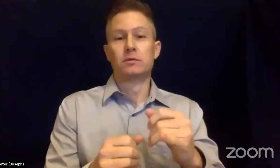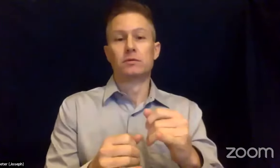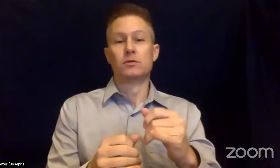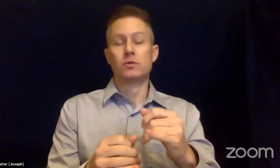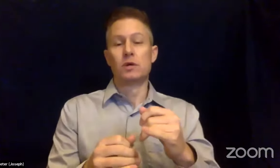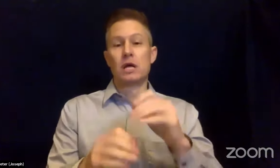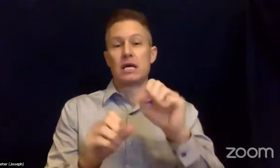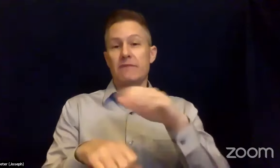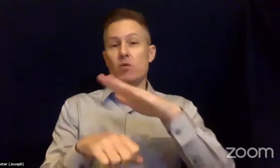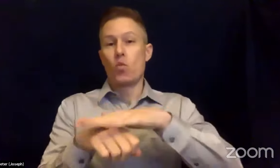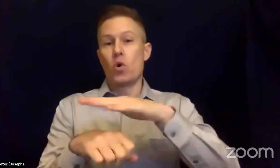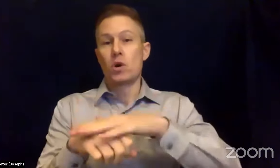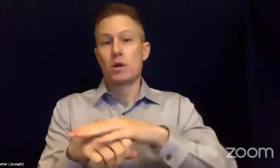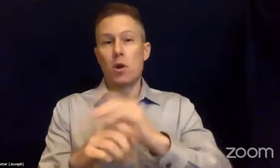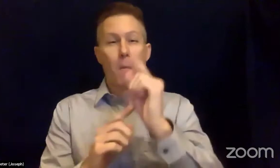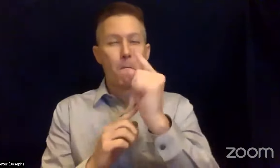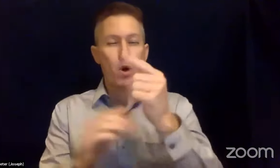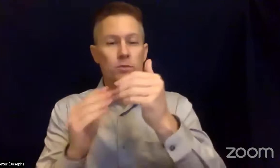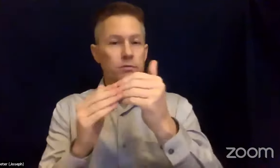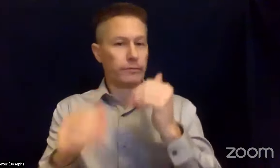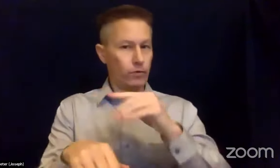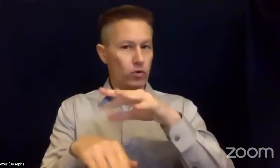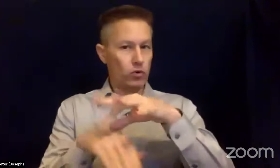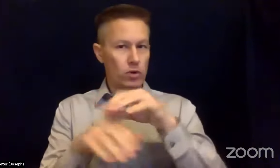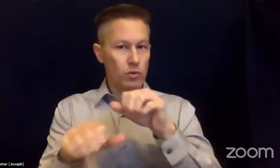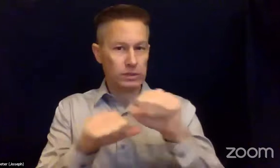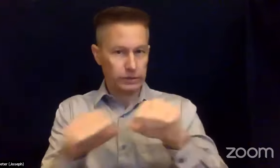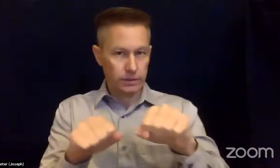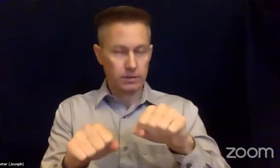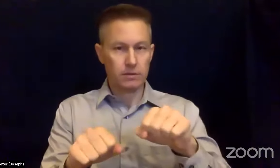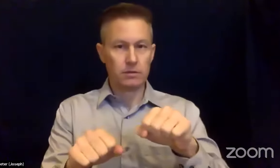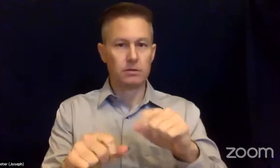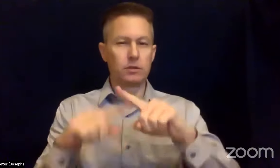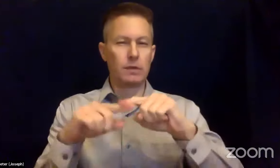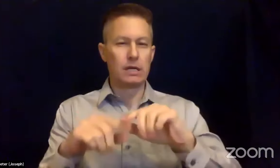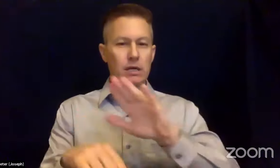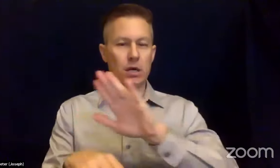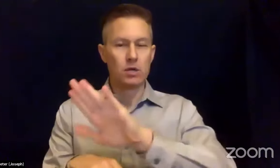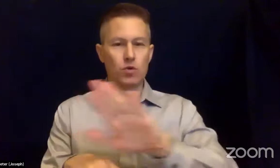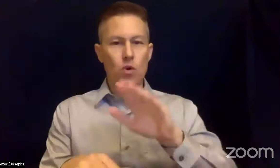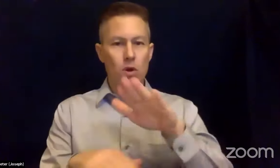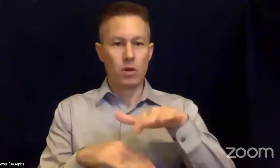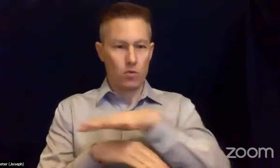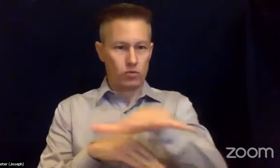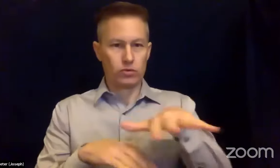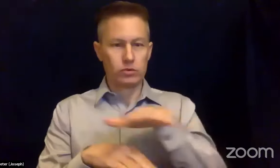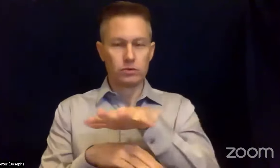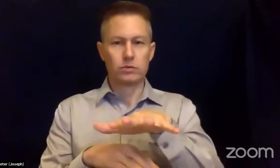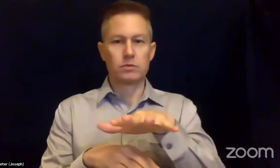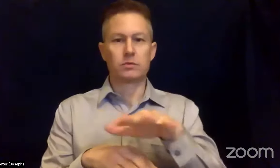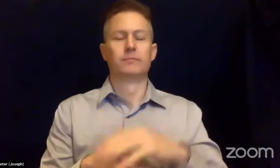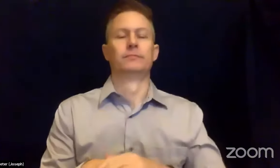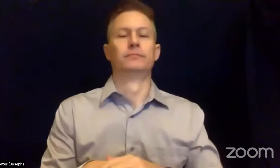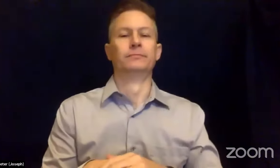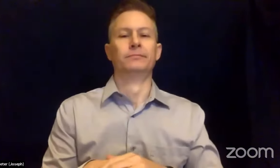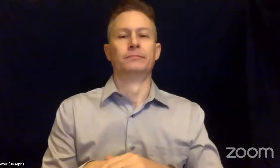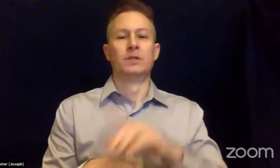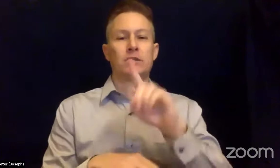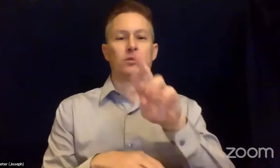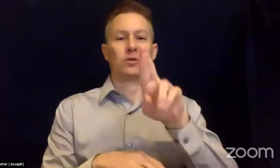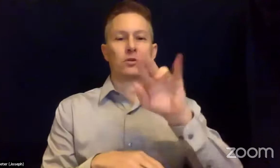depending on where they are located in reference to the earthquake epicenter. Dr. Jen Strauss from the UC Berkeley